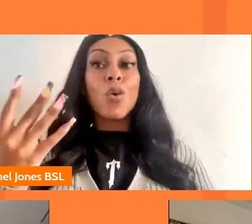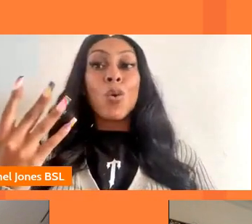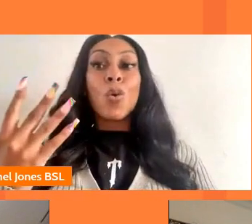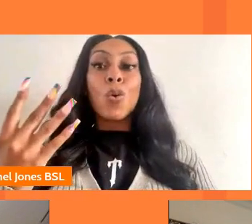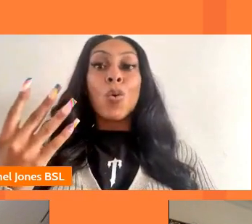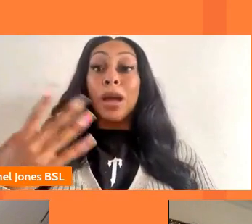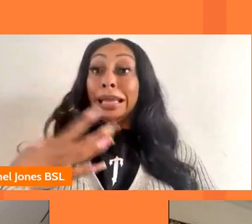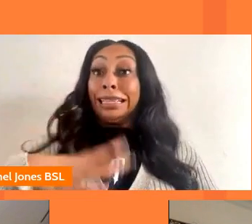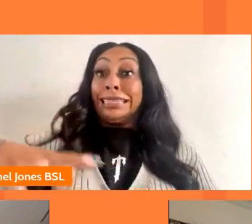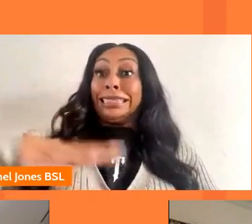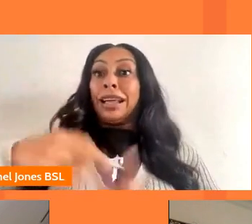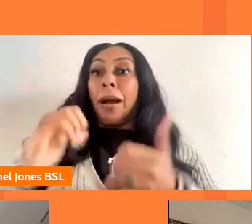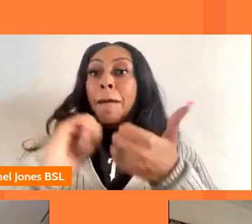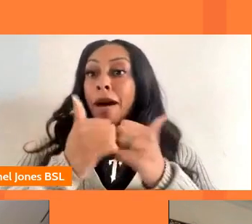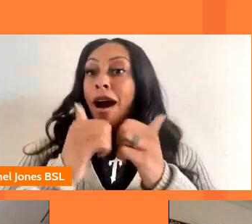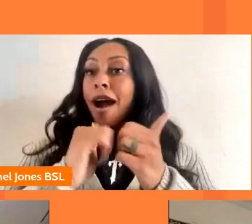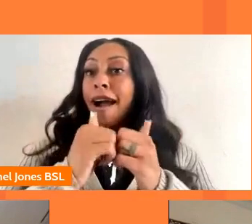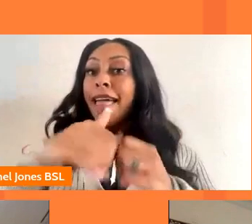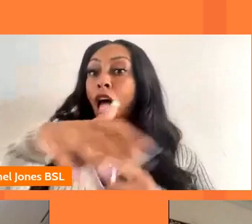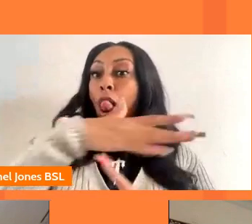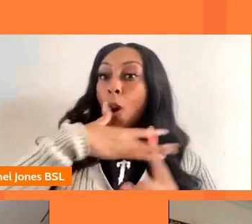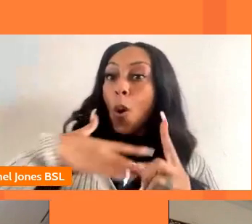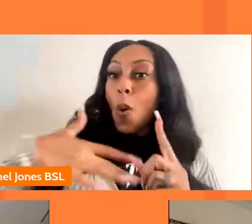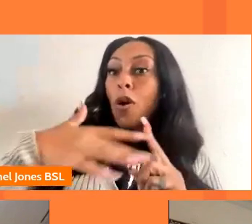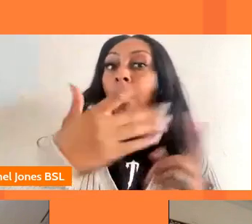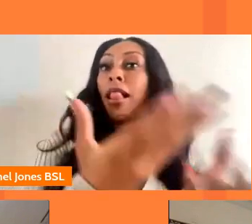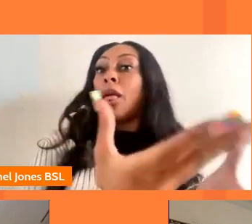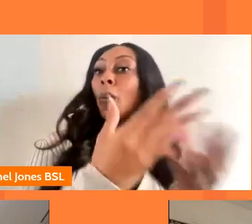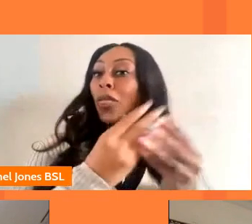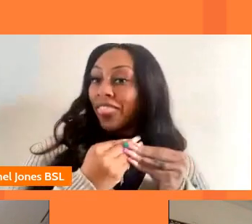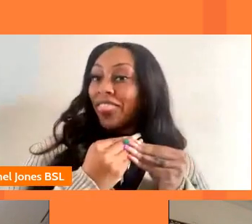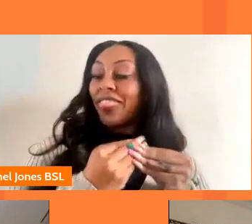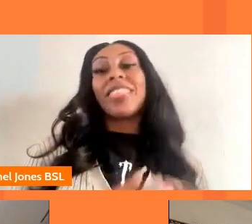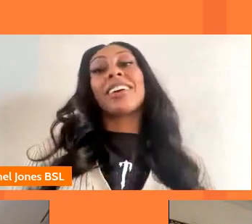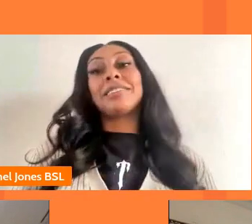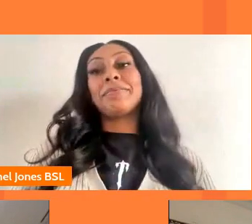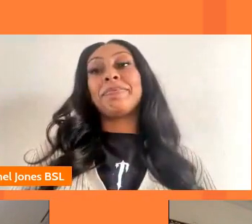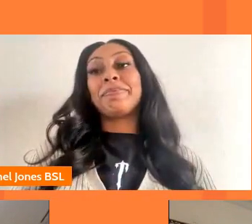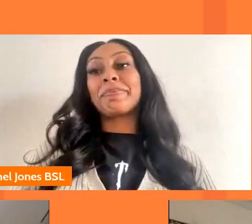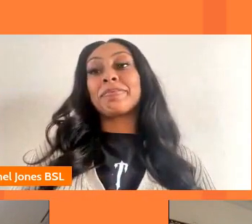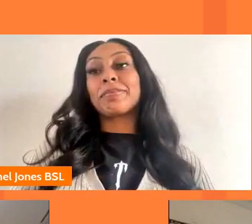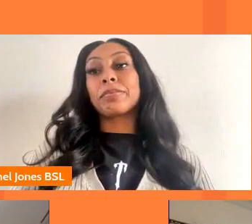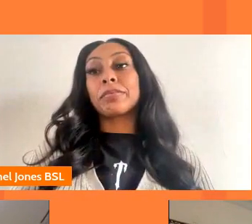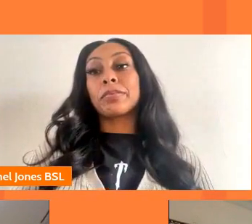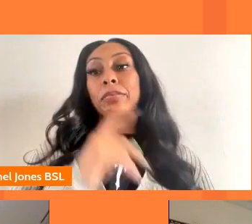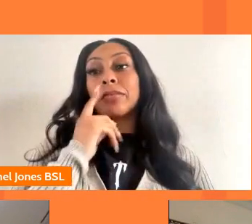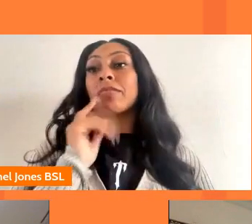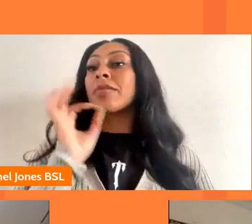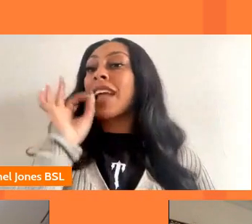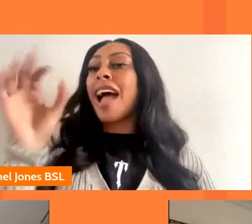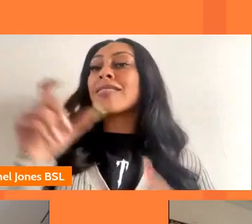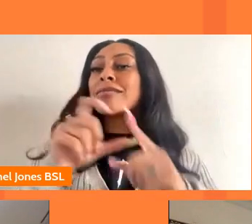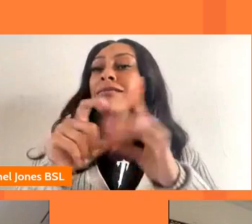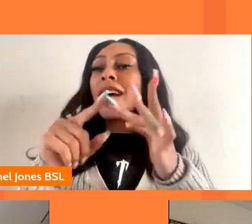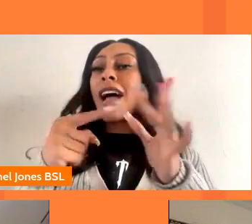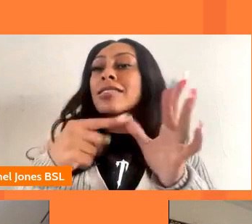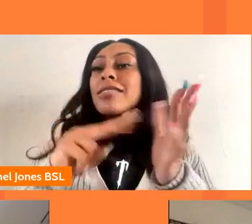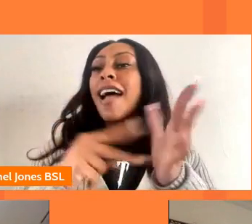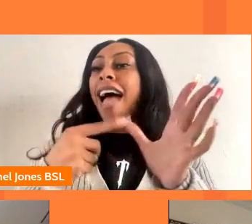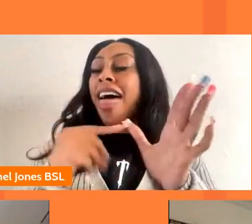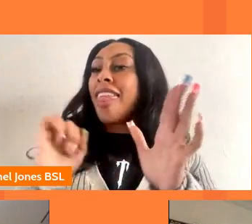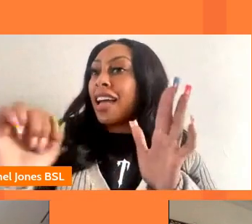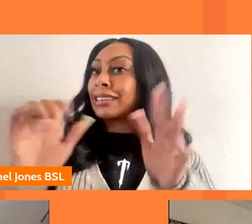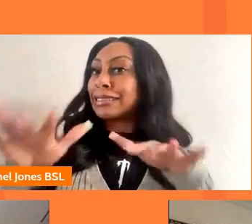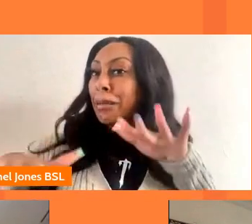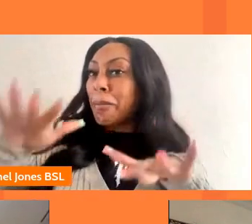partners in local areas to help us do that absolutely and diana is it sort of similar for you in terms of television